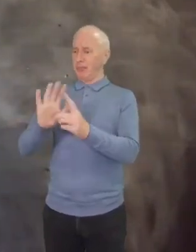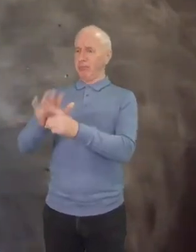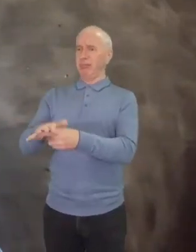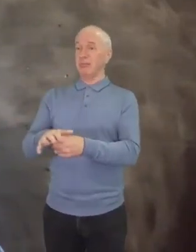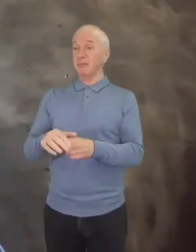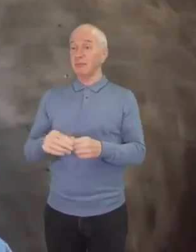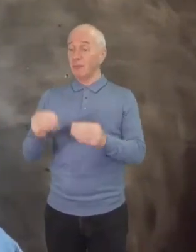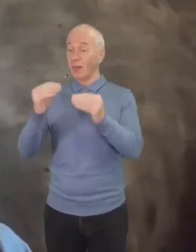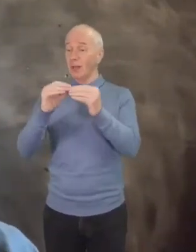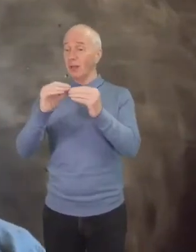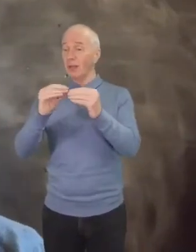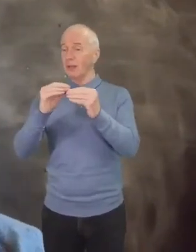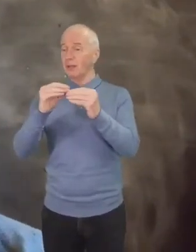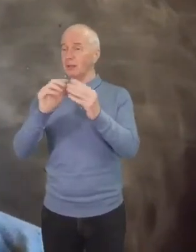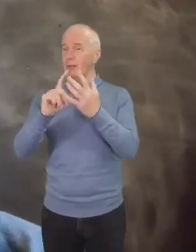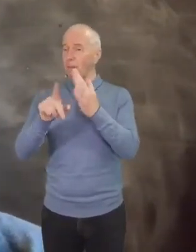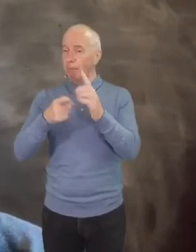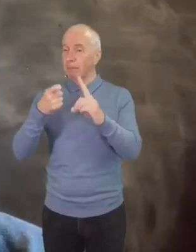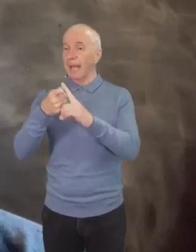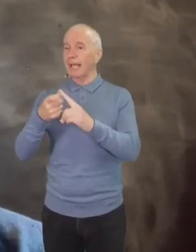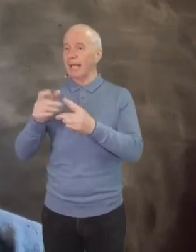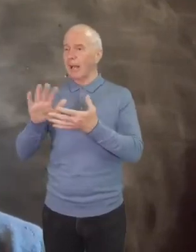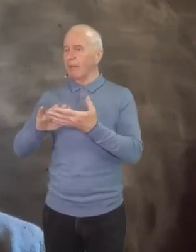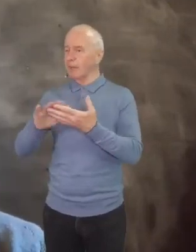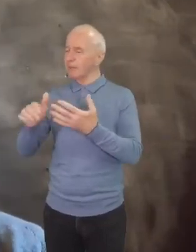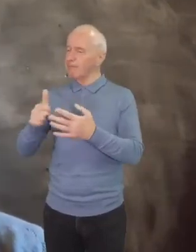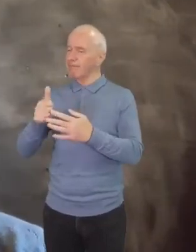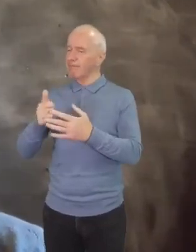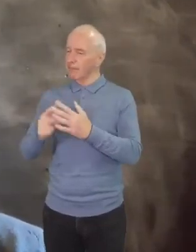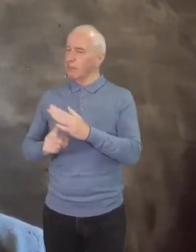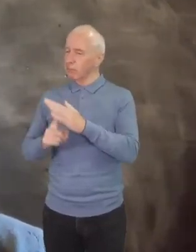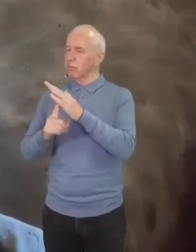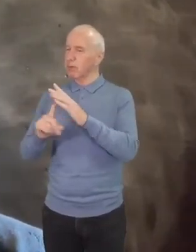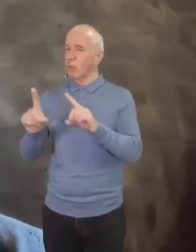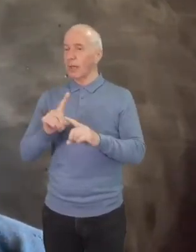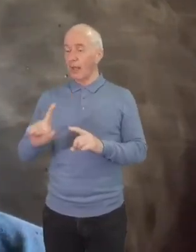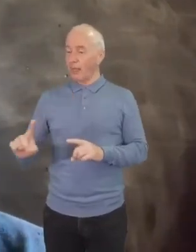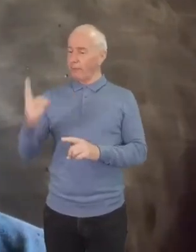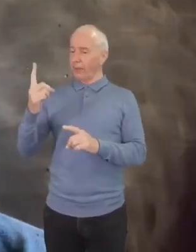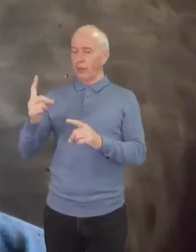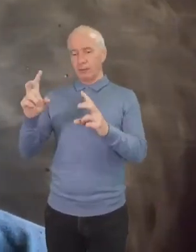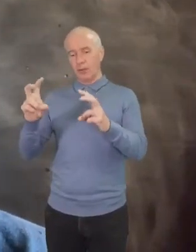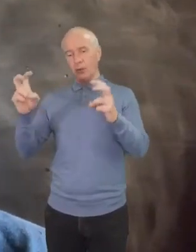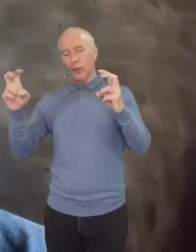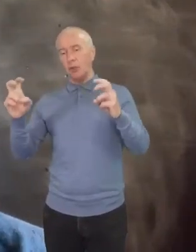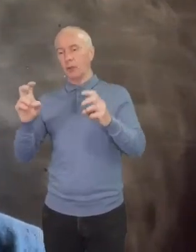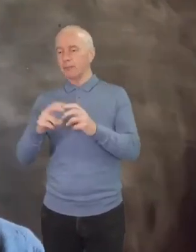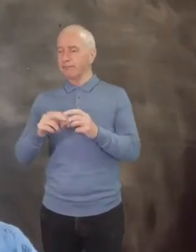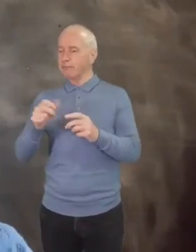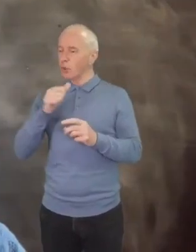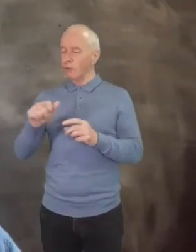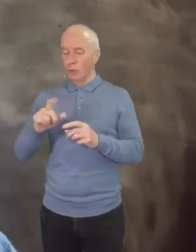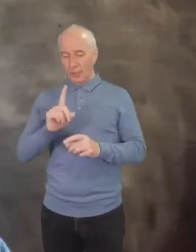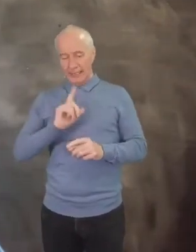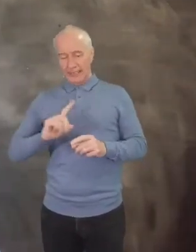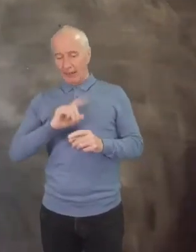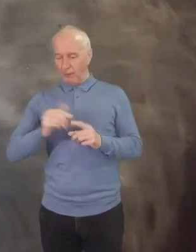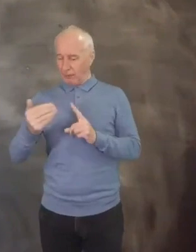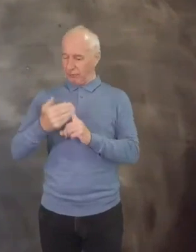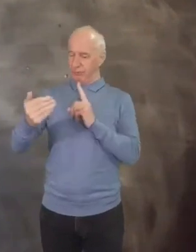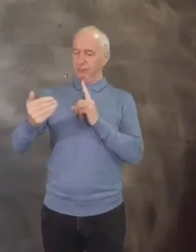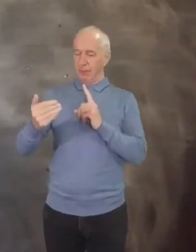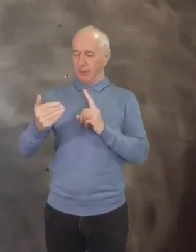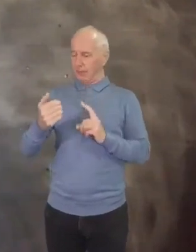holds foundational significance because it it was actually the first term that was used for self-identification by choice.